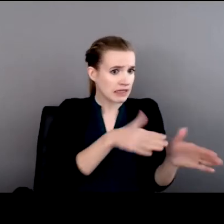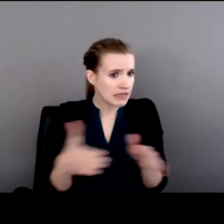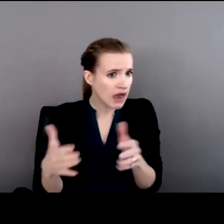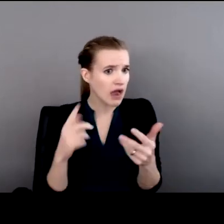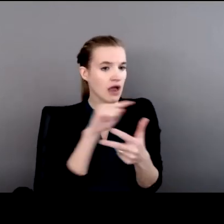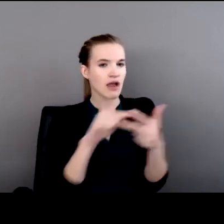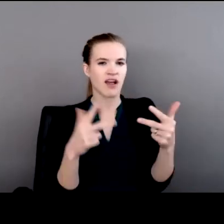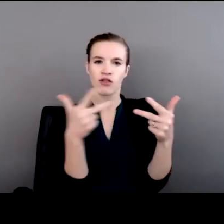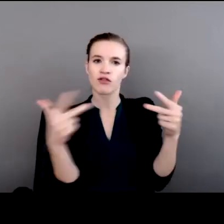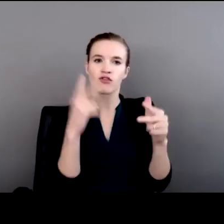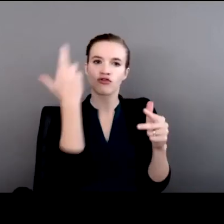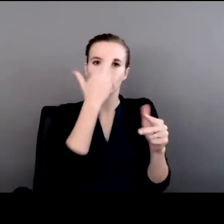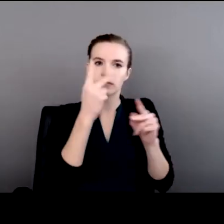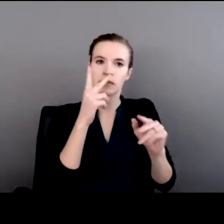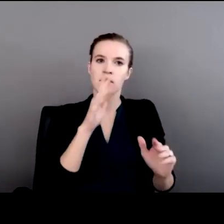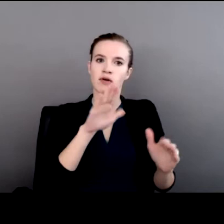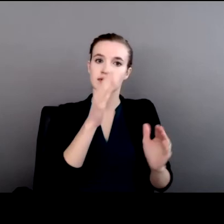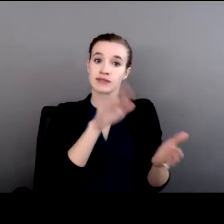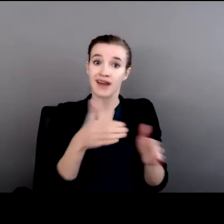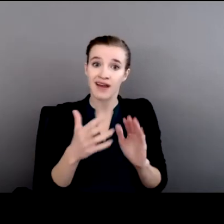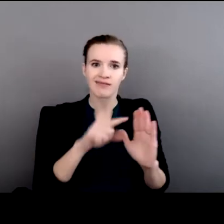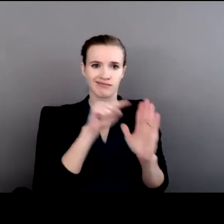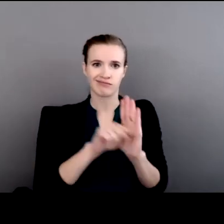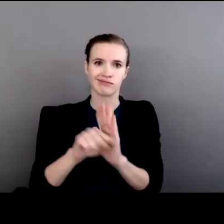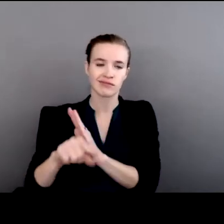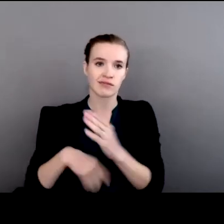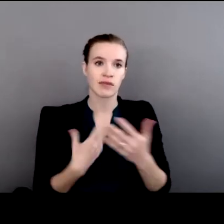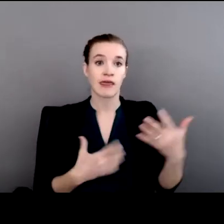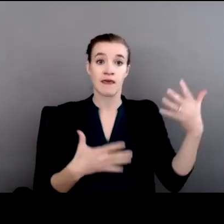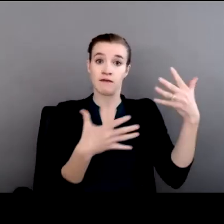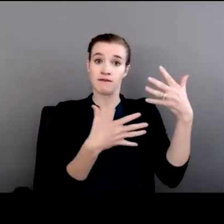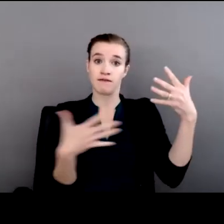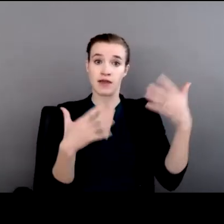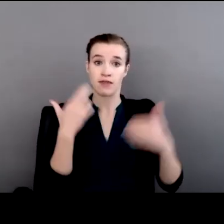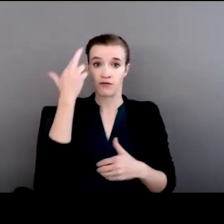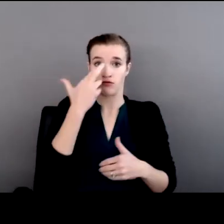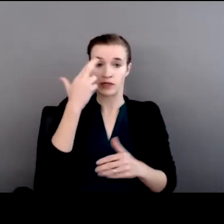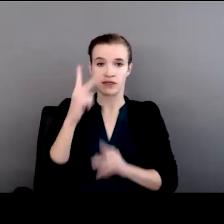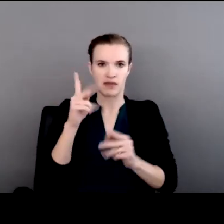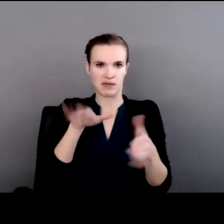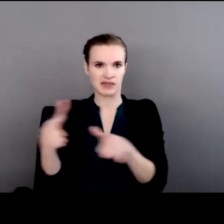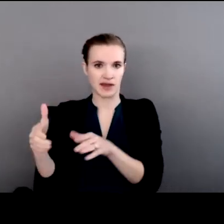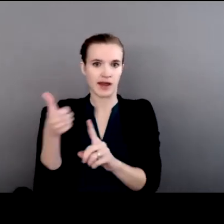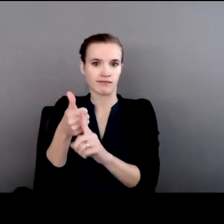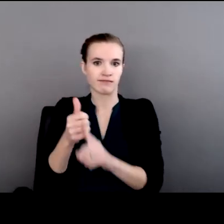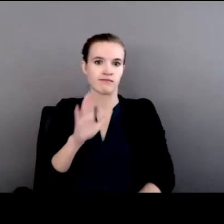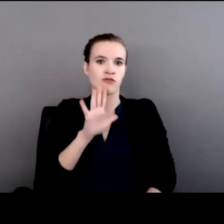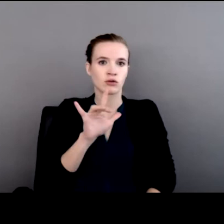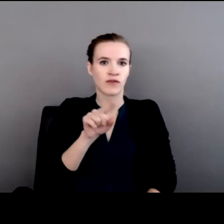24. And the fifth leading cause of death for those ages 25 to 34.